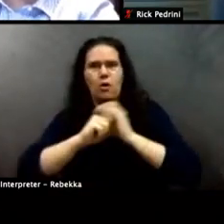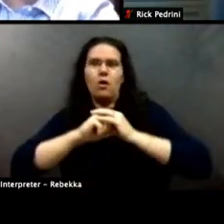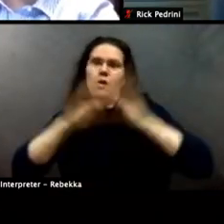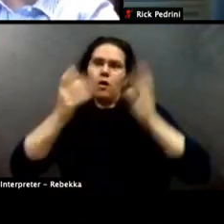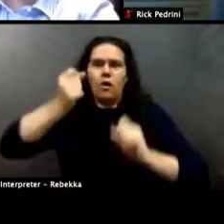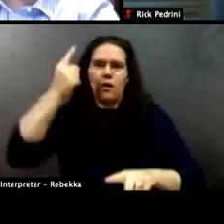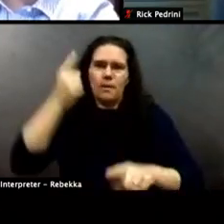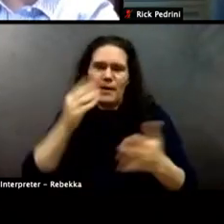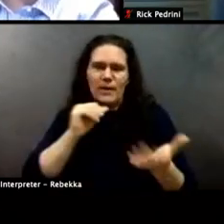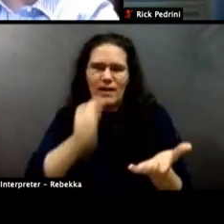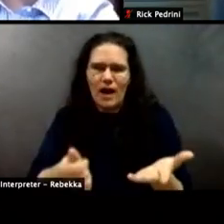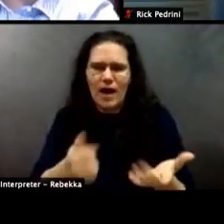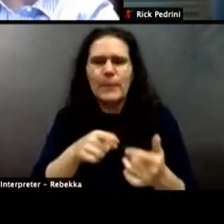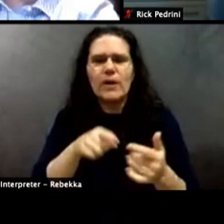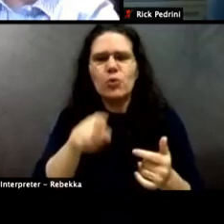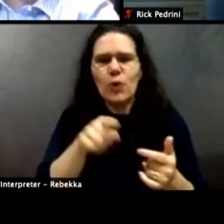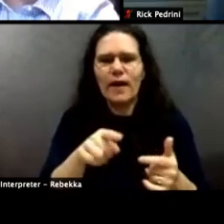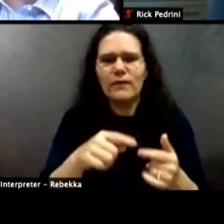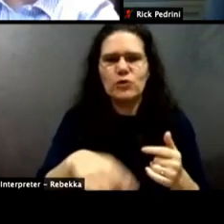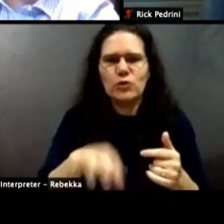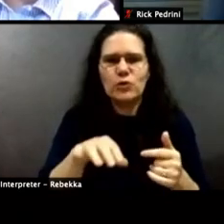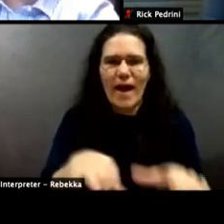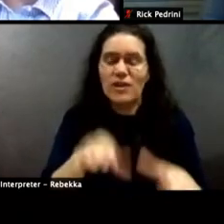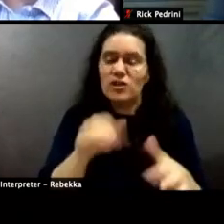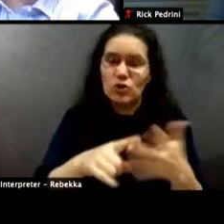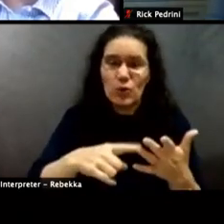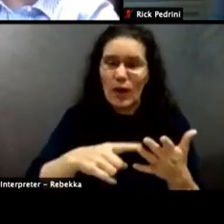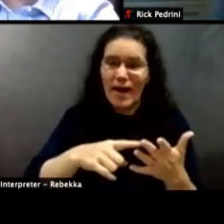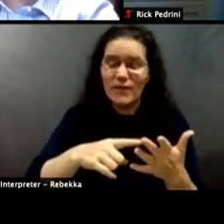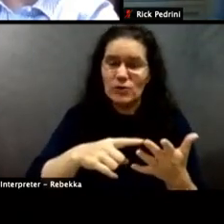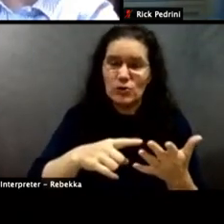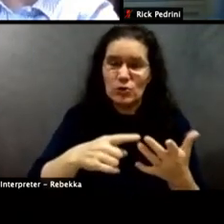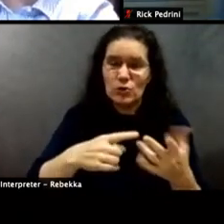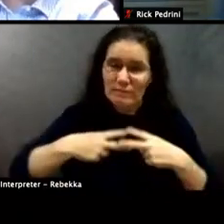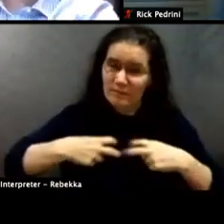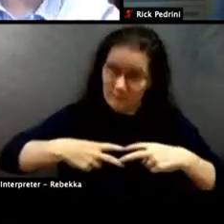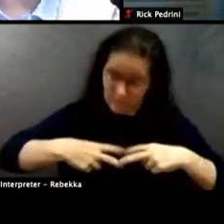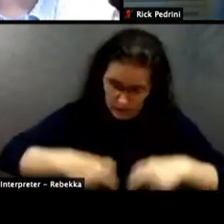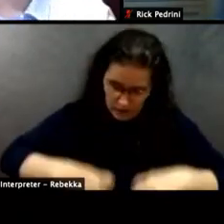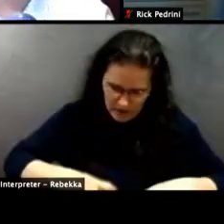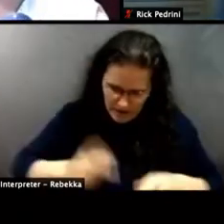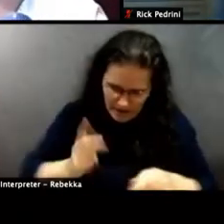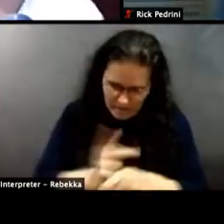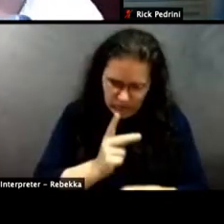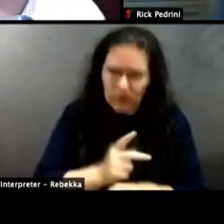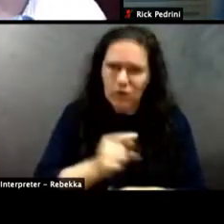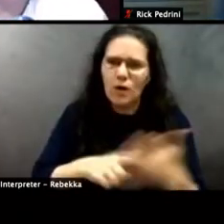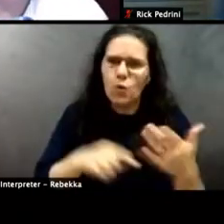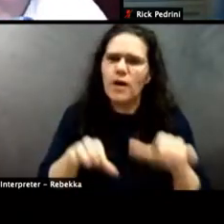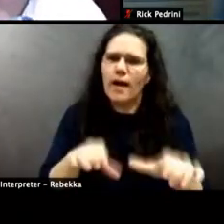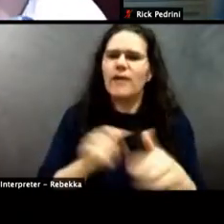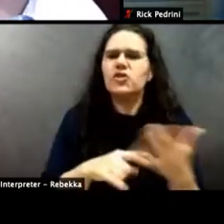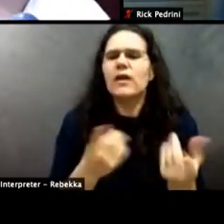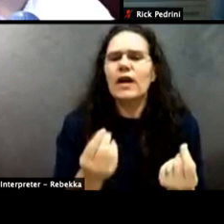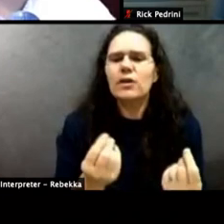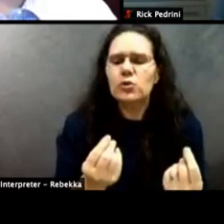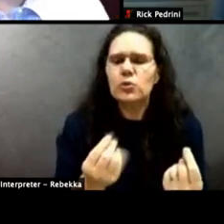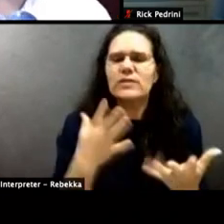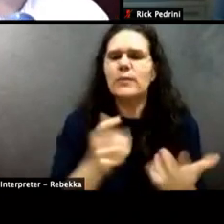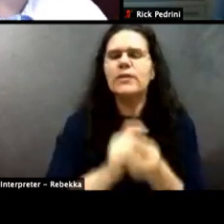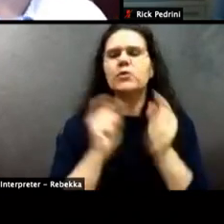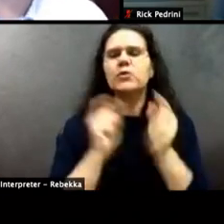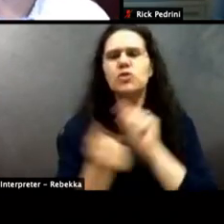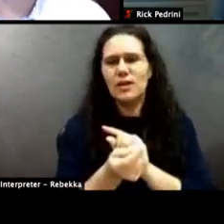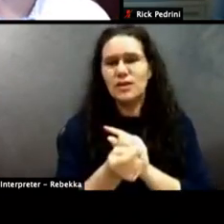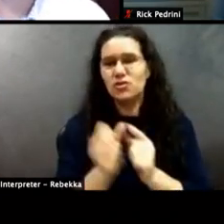action. You need to you need to find a path. You need to dig deep and find a path to action that's going to transform this situation. If you can't